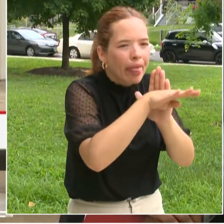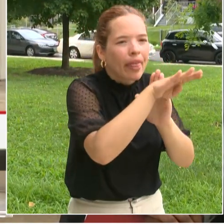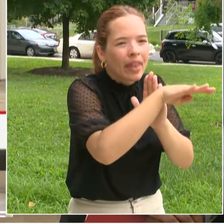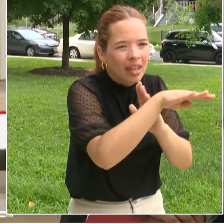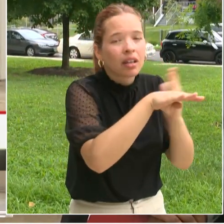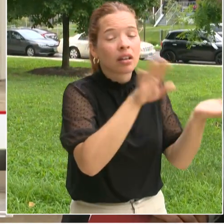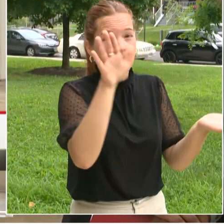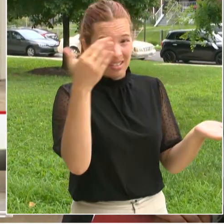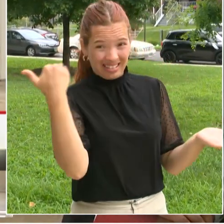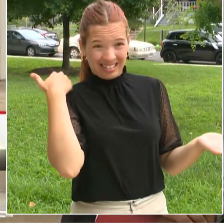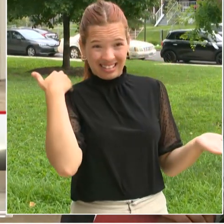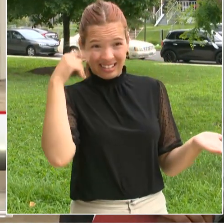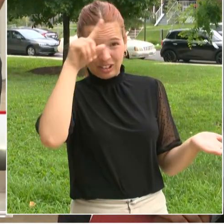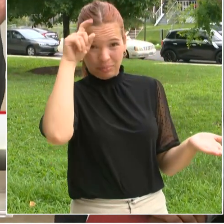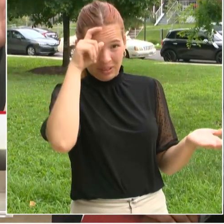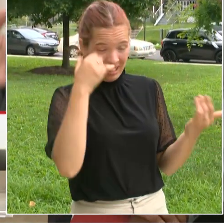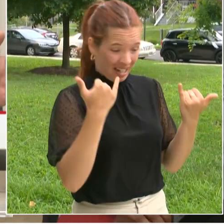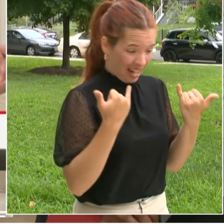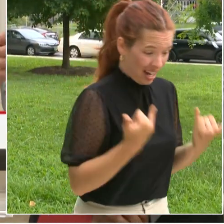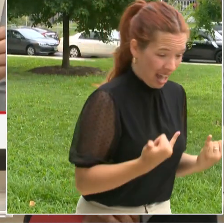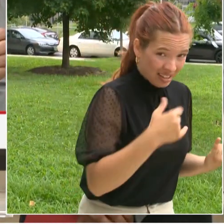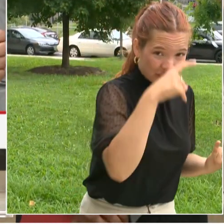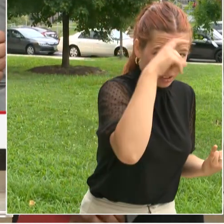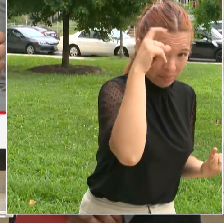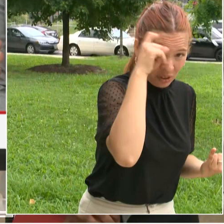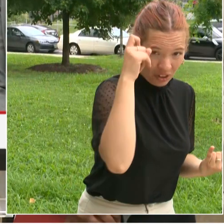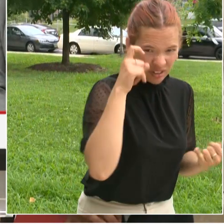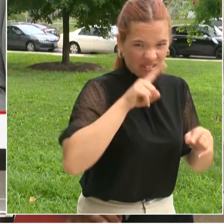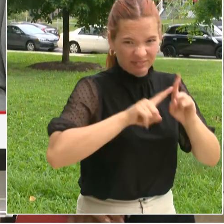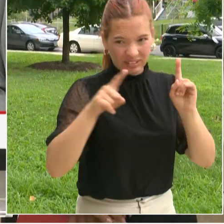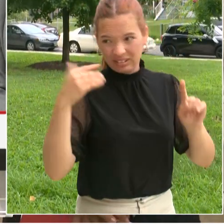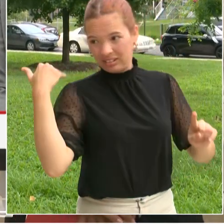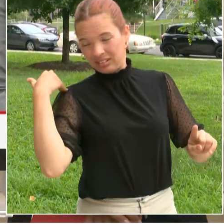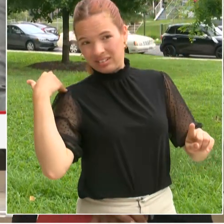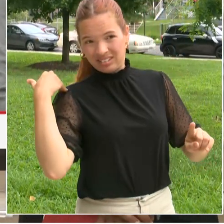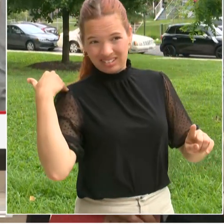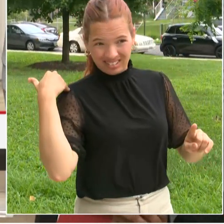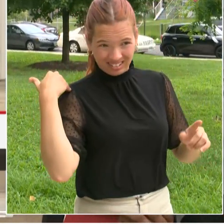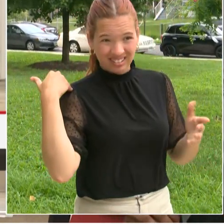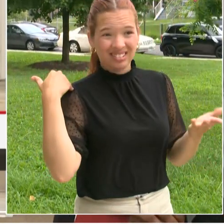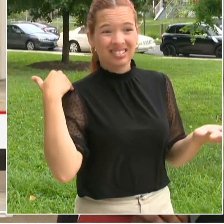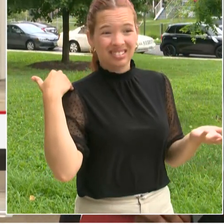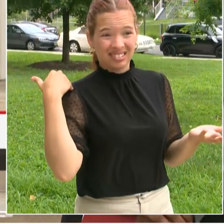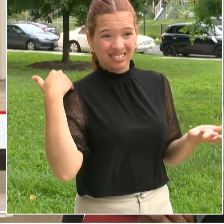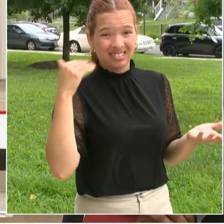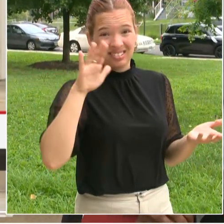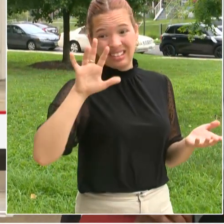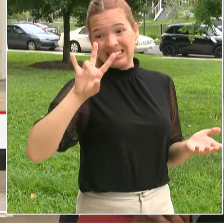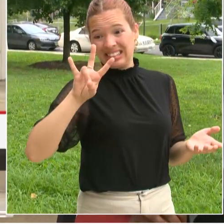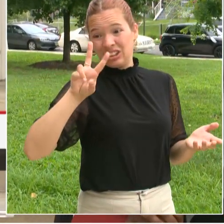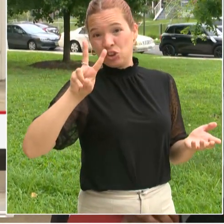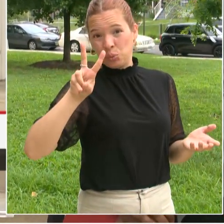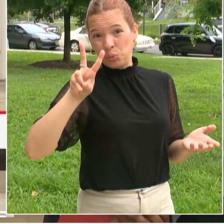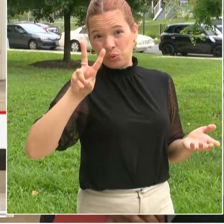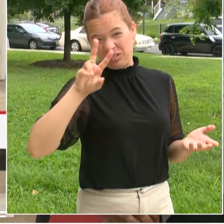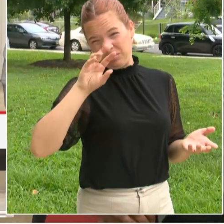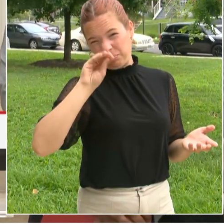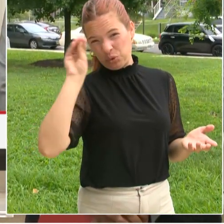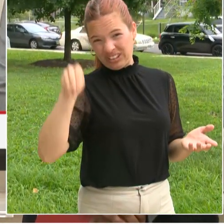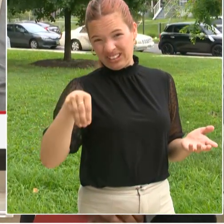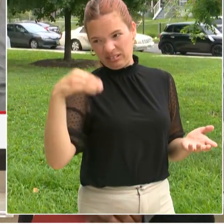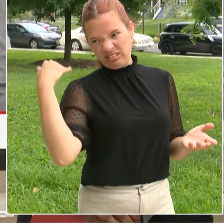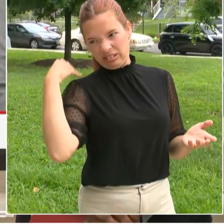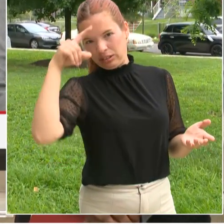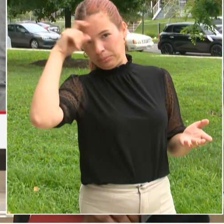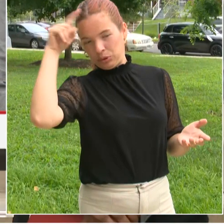based on the old definition we're up from 72% compliance to 80% under the new definition district-wide it's 68